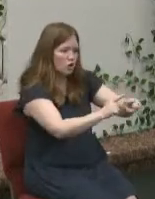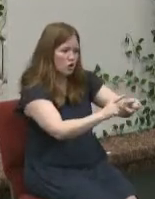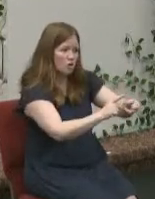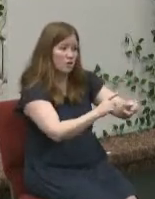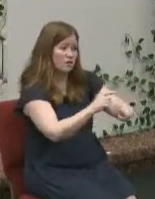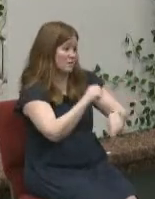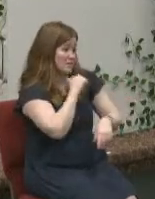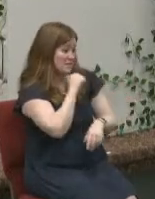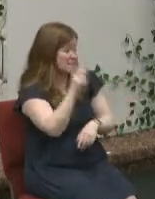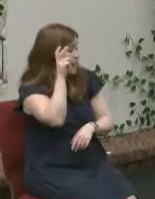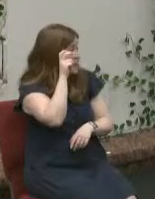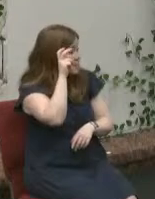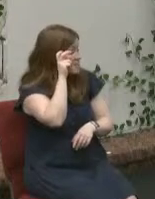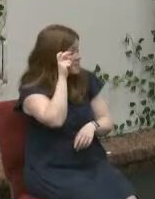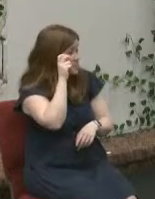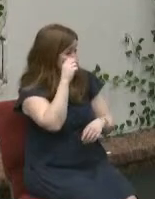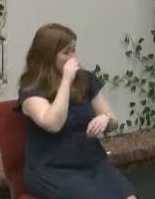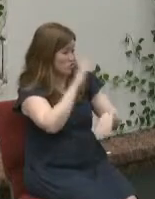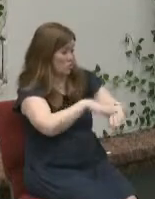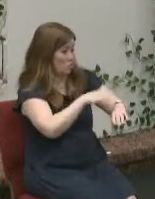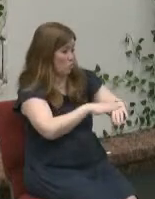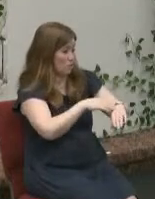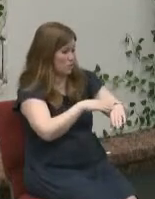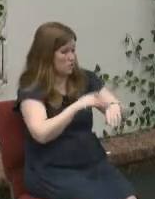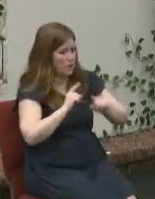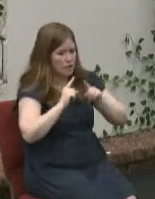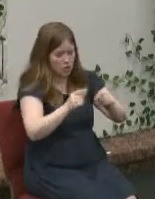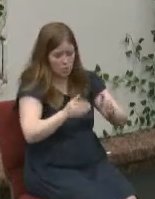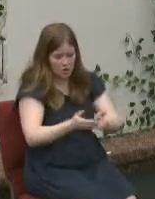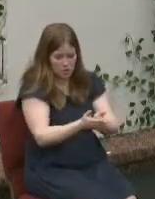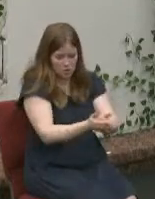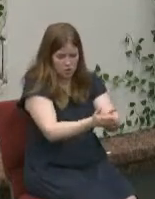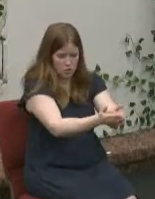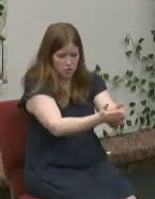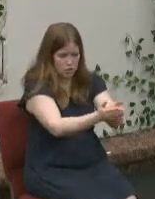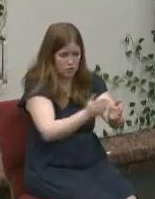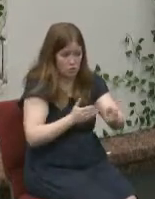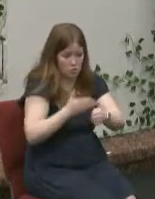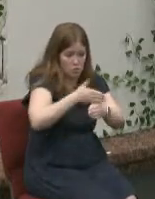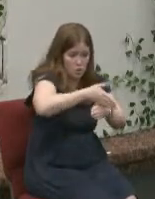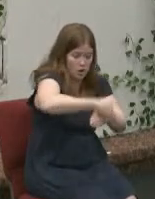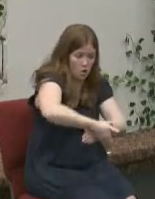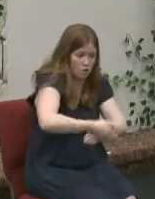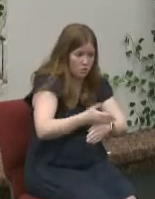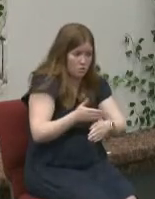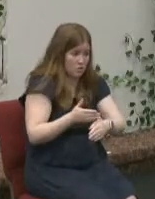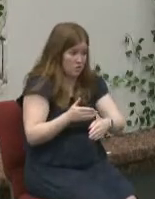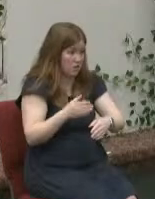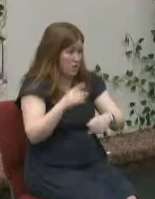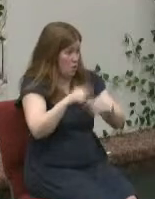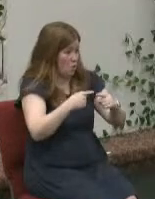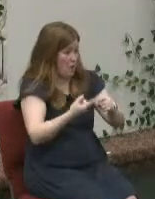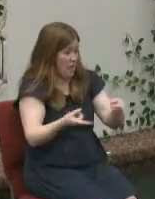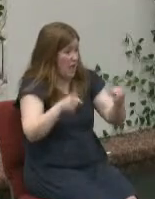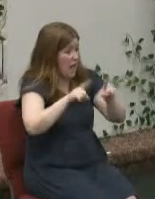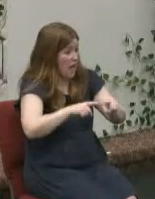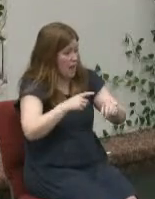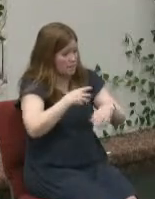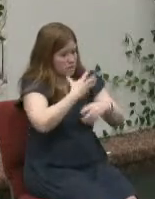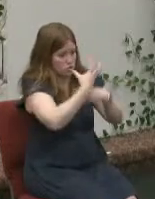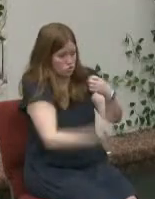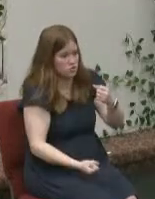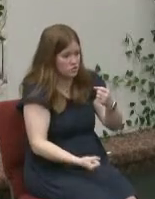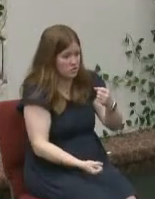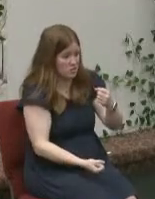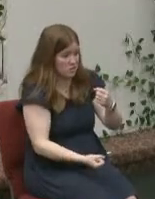listen to them they took the canoe went over the dam and when they do the power of suction drew them completely to the